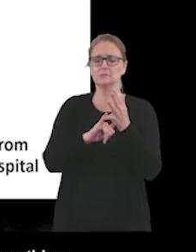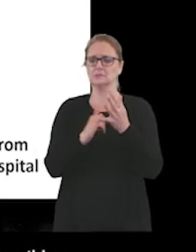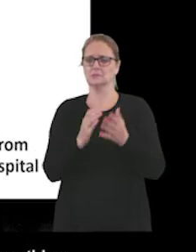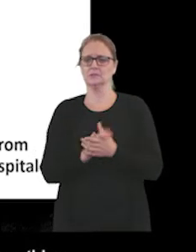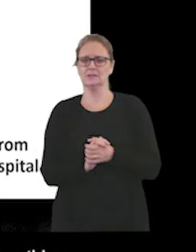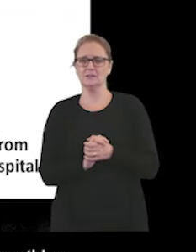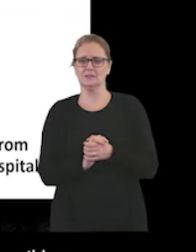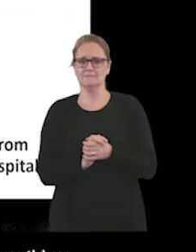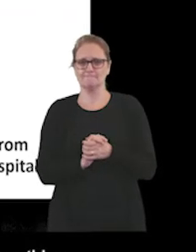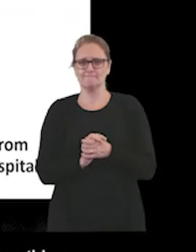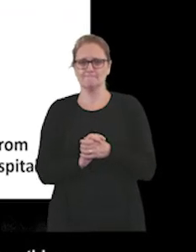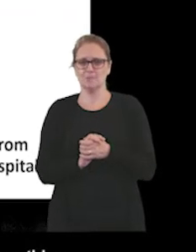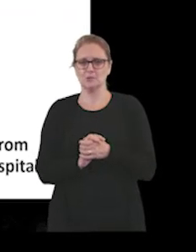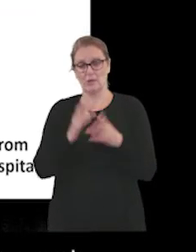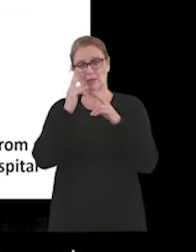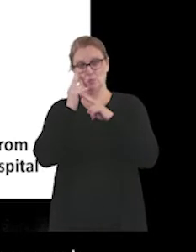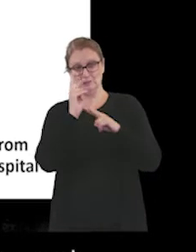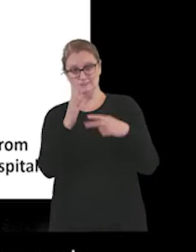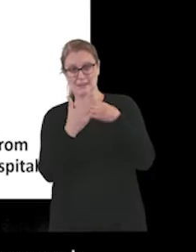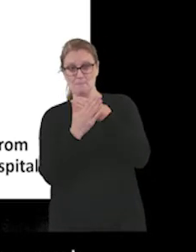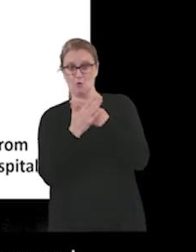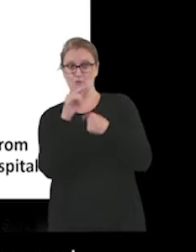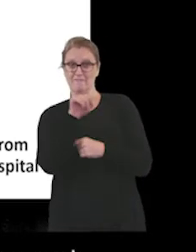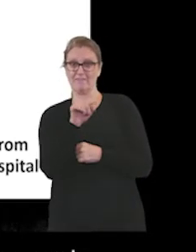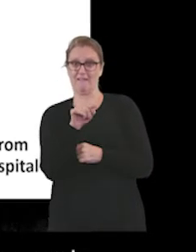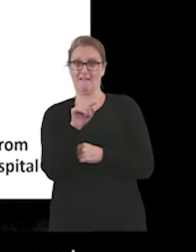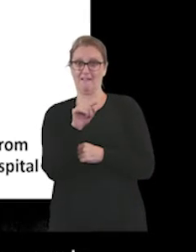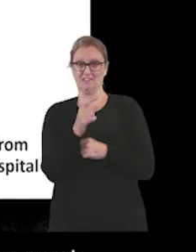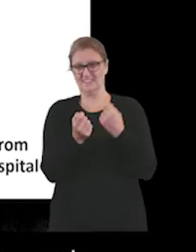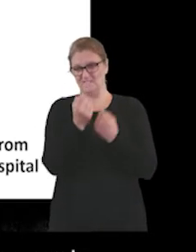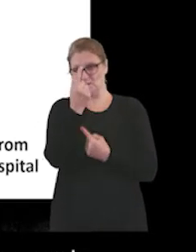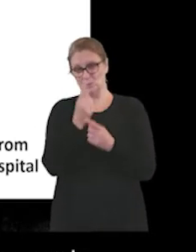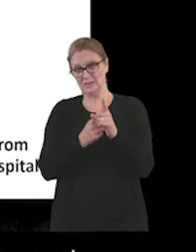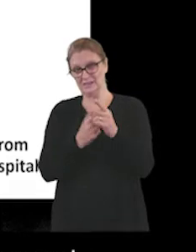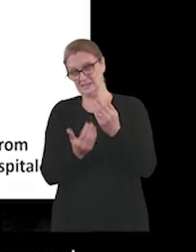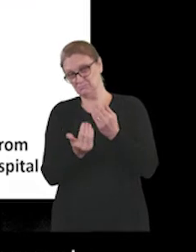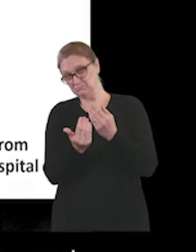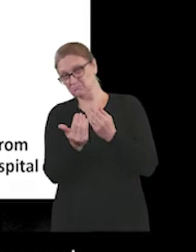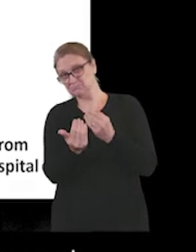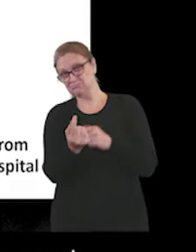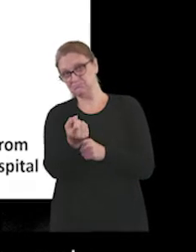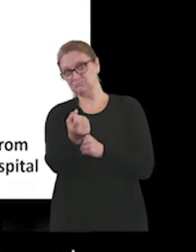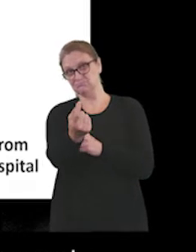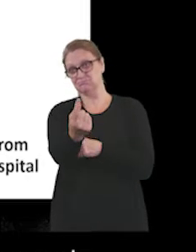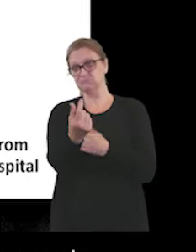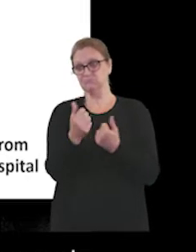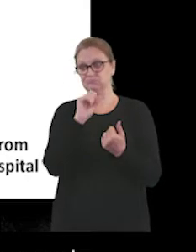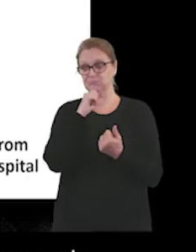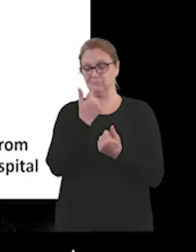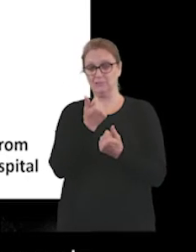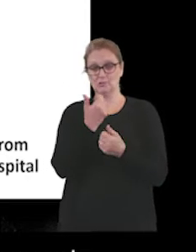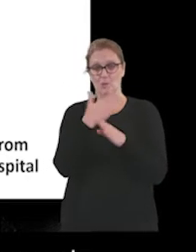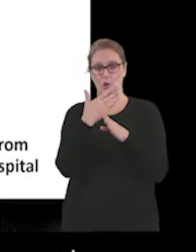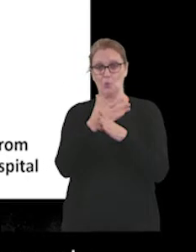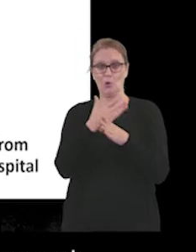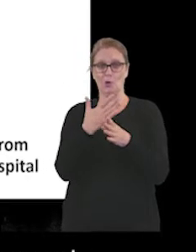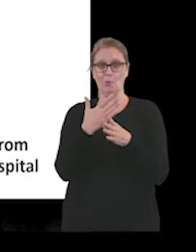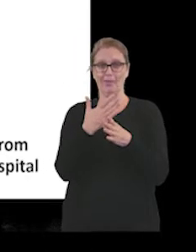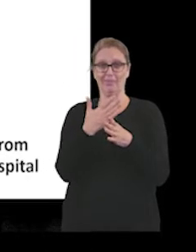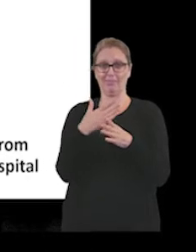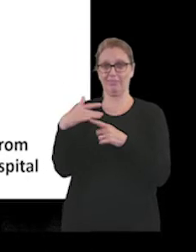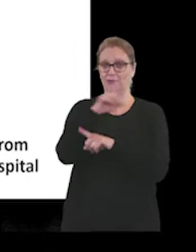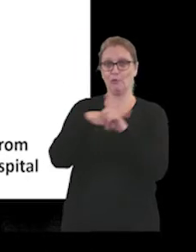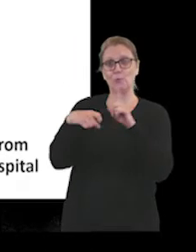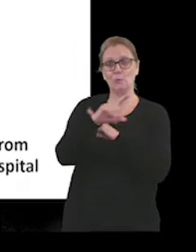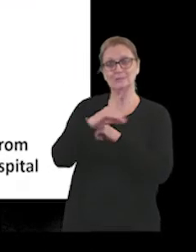that's something that we're going to see much more of in the coming years, how we can work with community and voluntary sector,